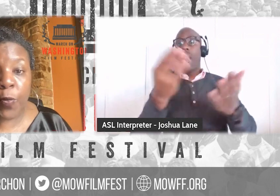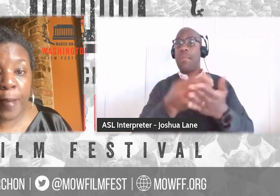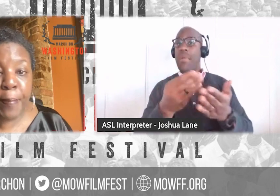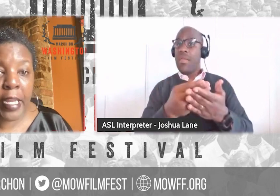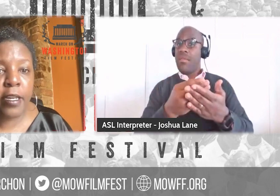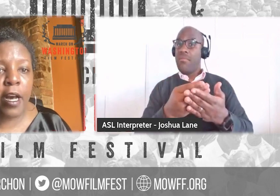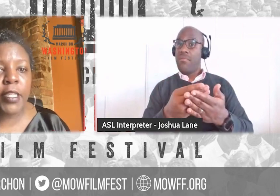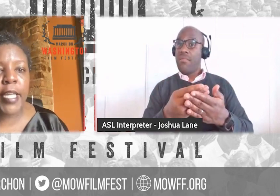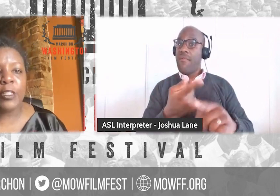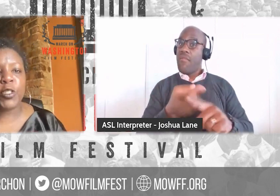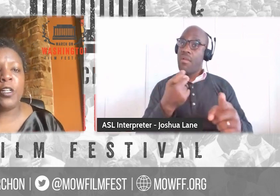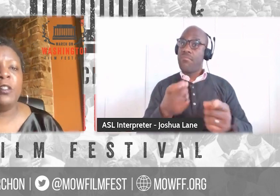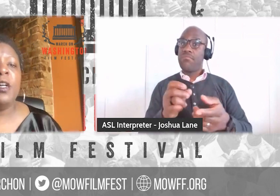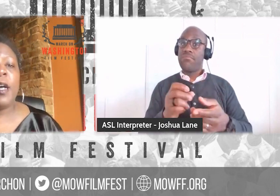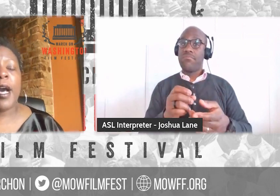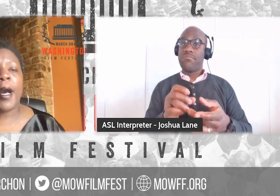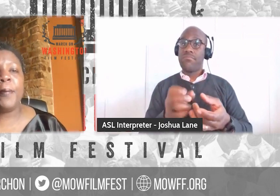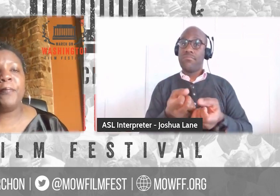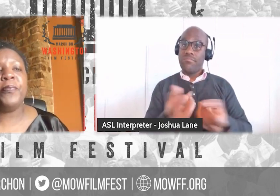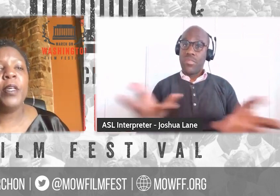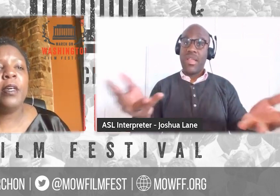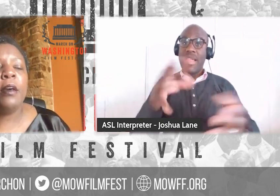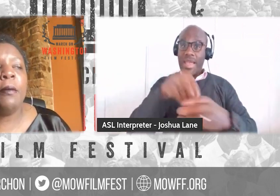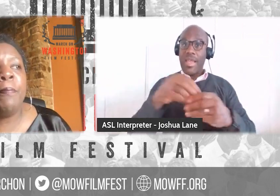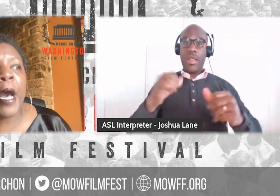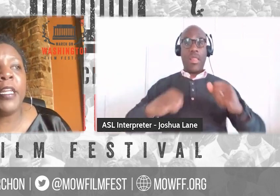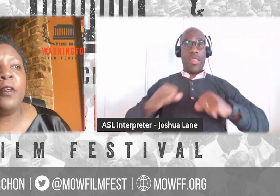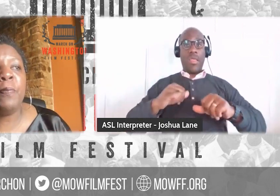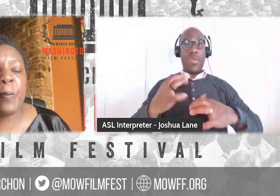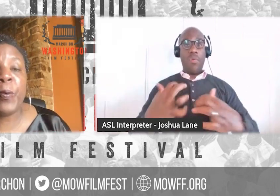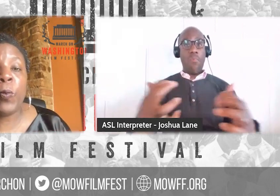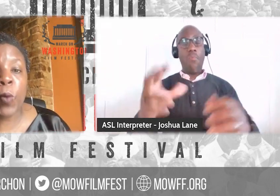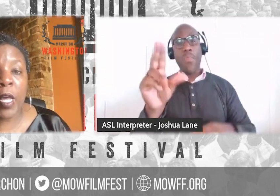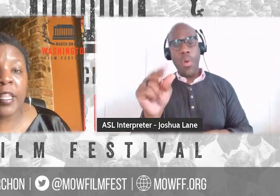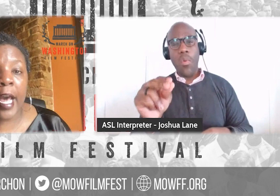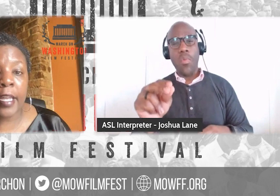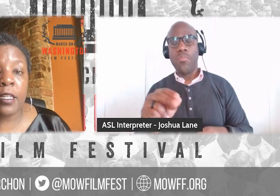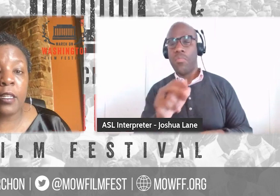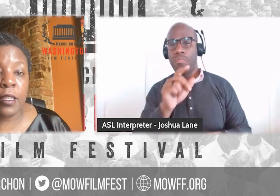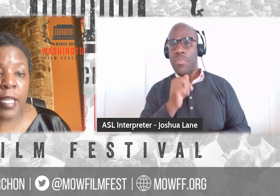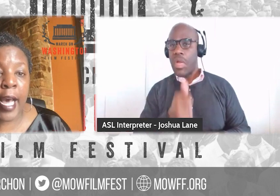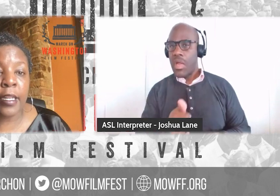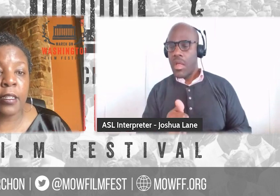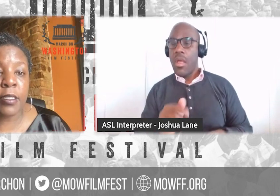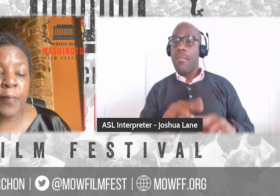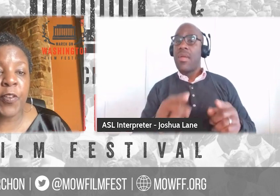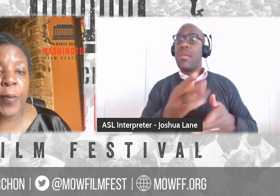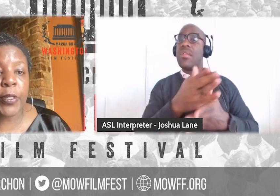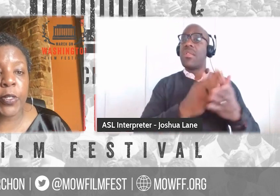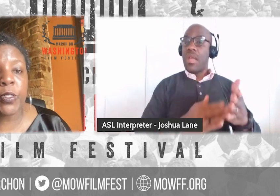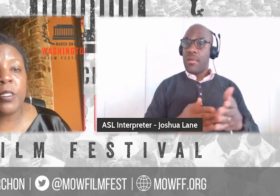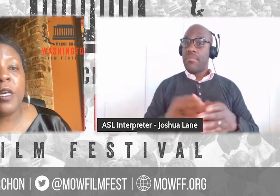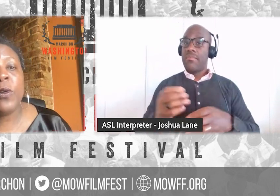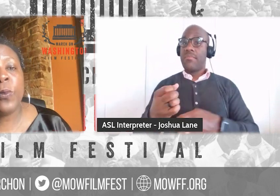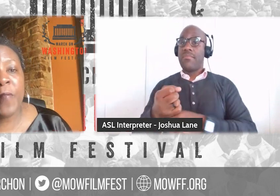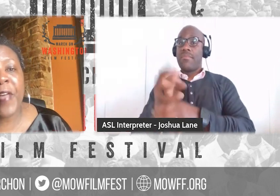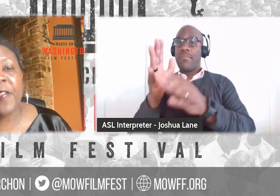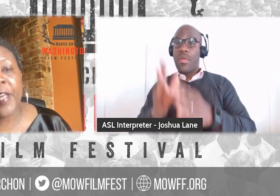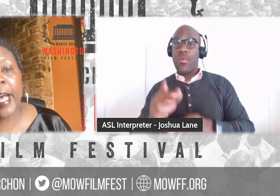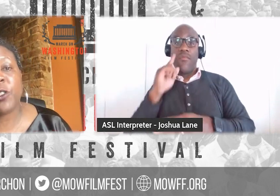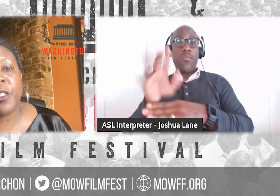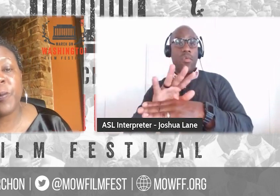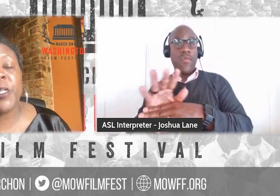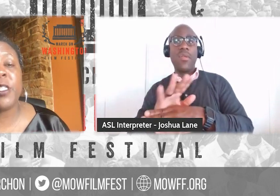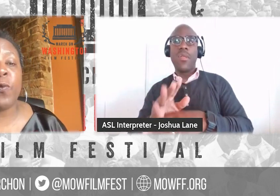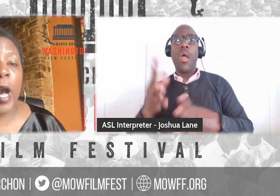you know, great money on theatrical. But people want that, that some filmmakers want